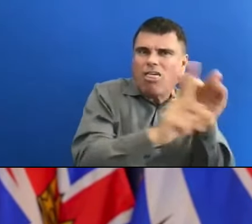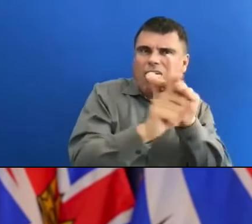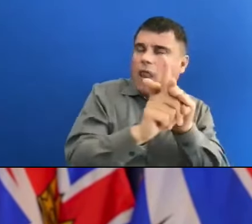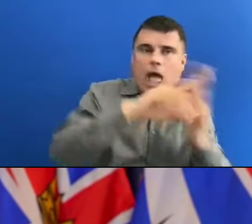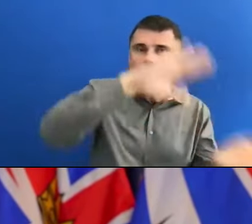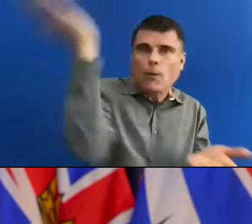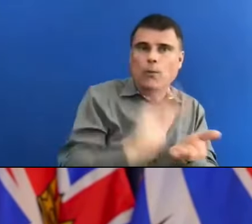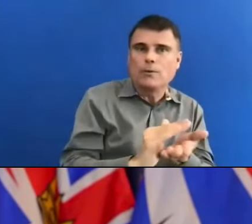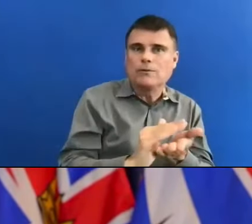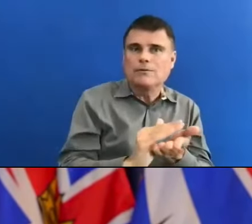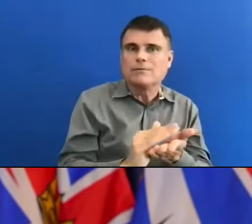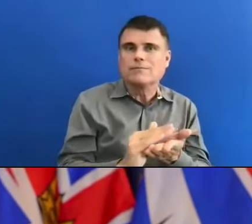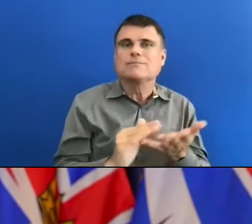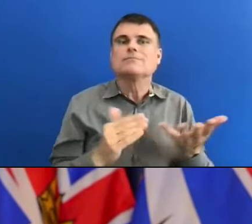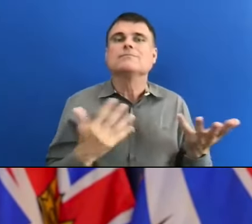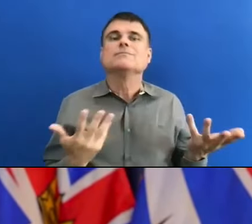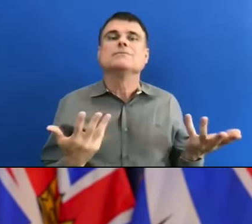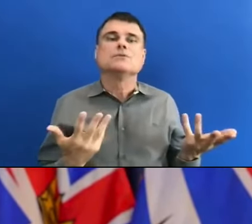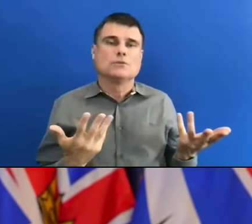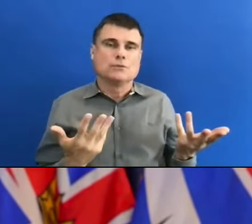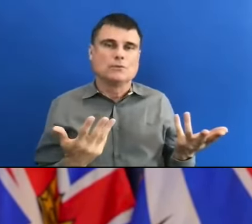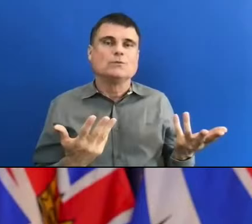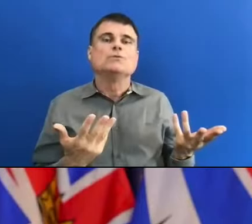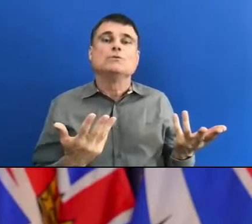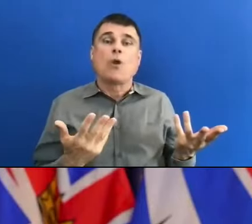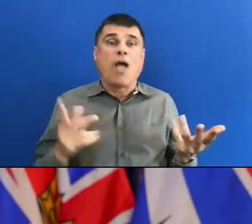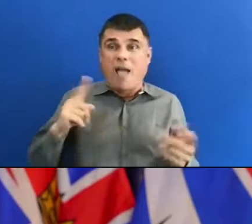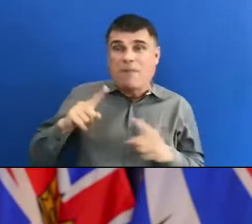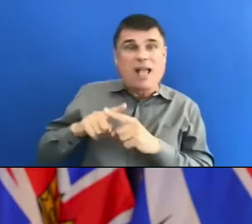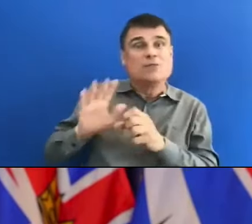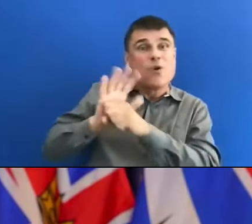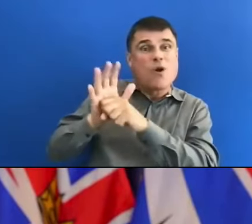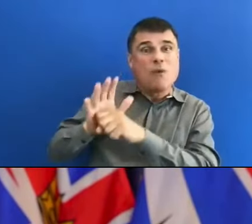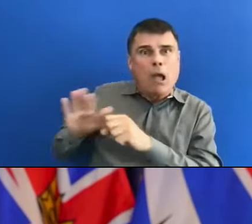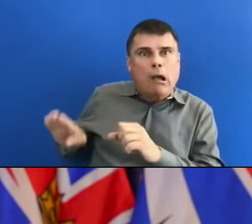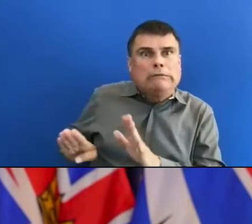With respect to visitation and long-term care, there are more changes that are